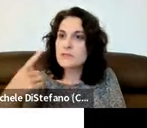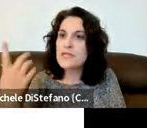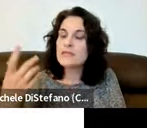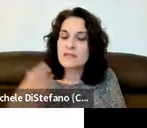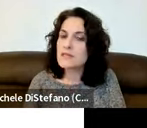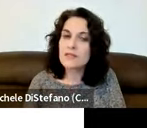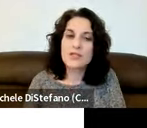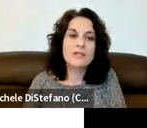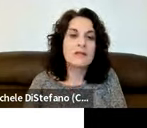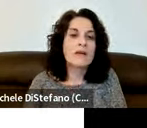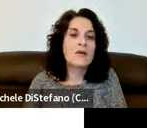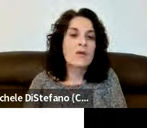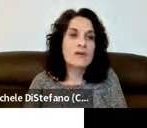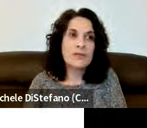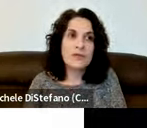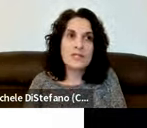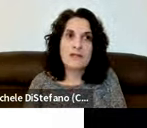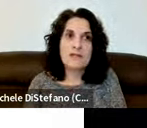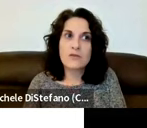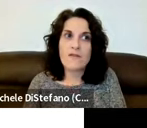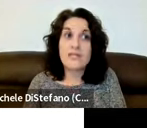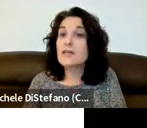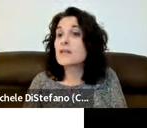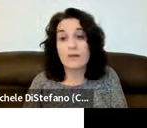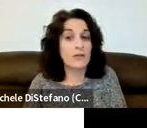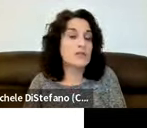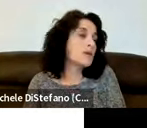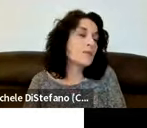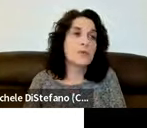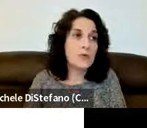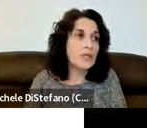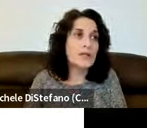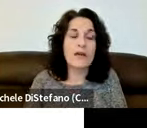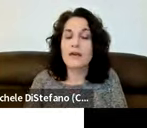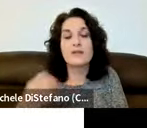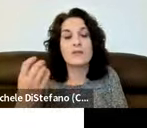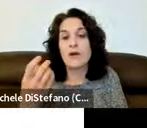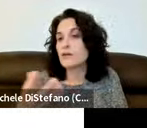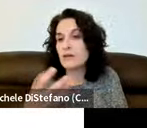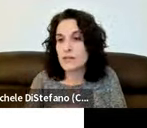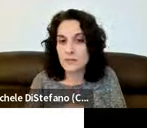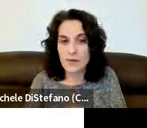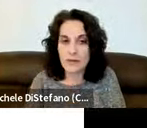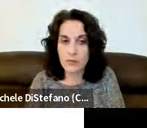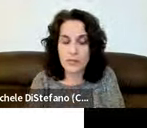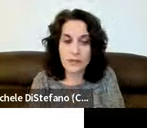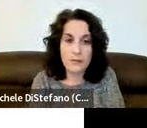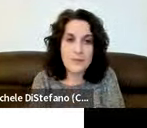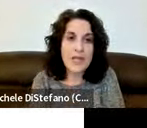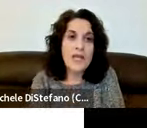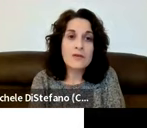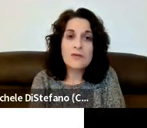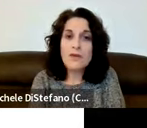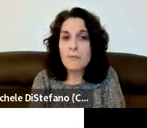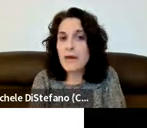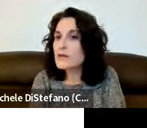room spinning sensation or if you notice there you have a sudden hearing loss you wake up one morning and you aren't hearing as well out of one ear